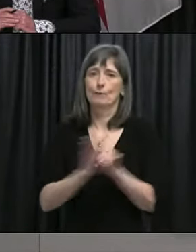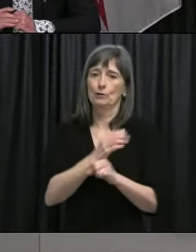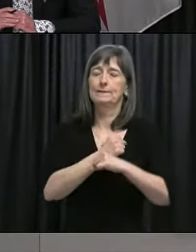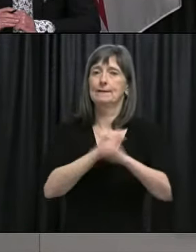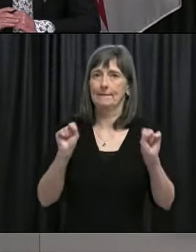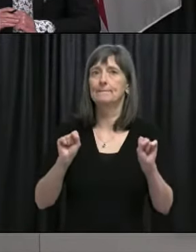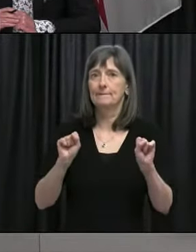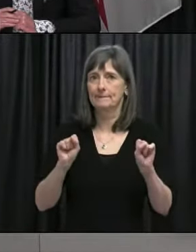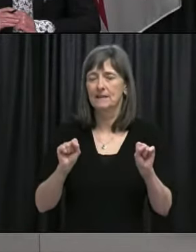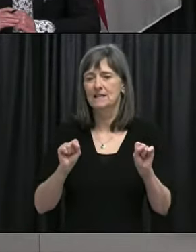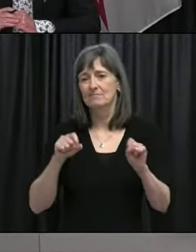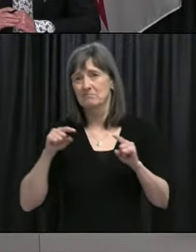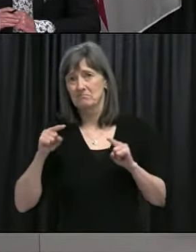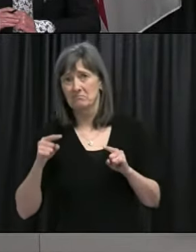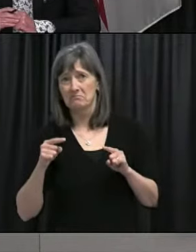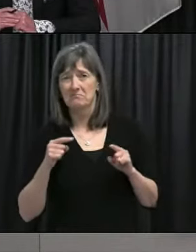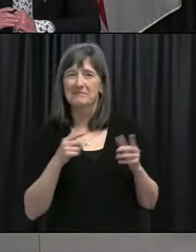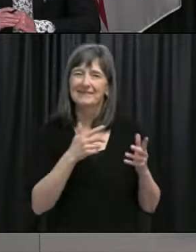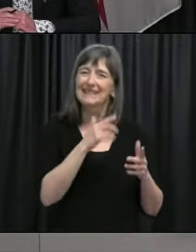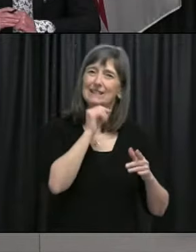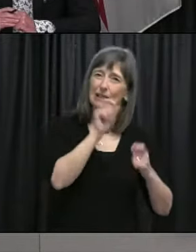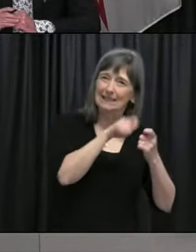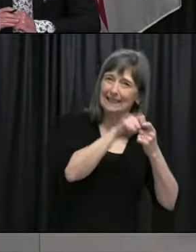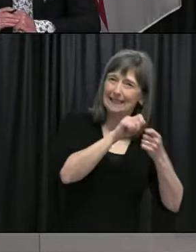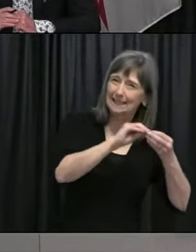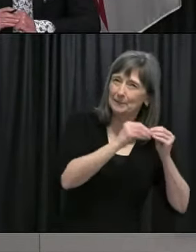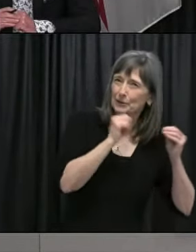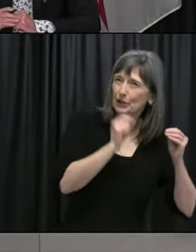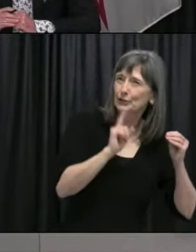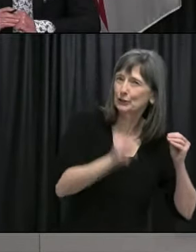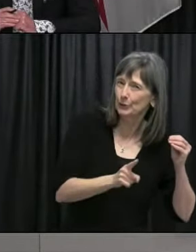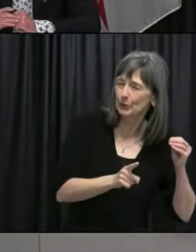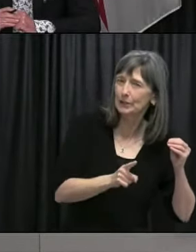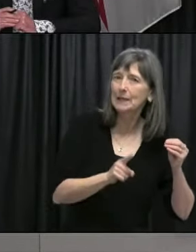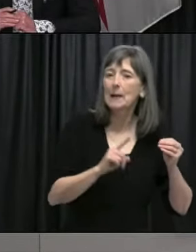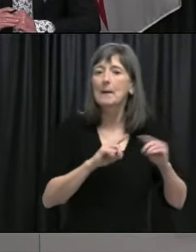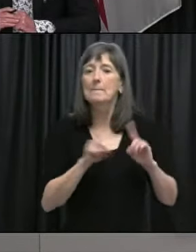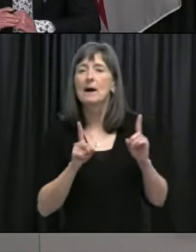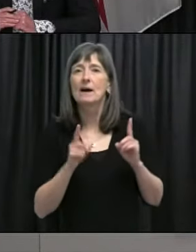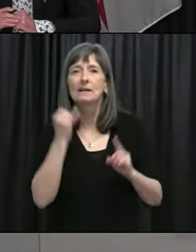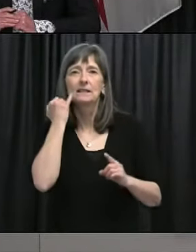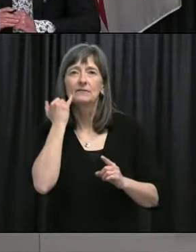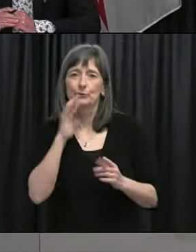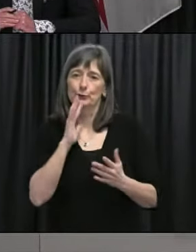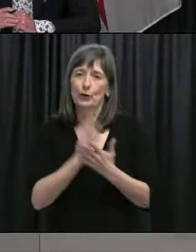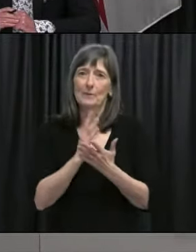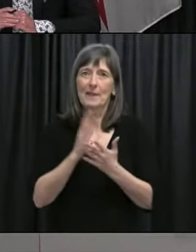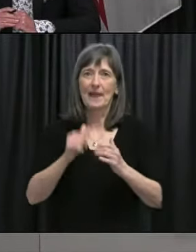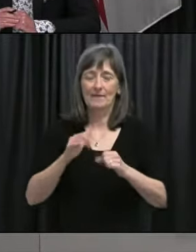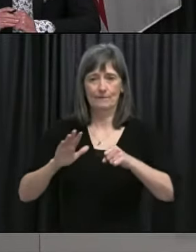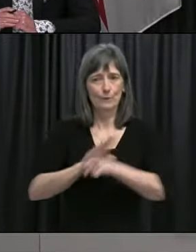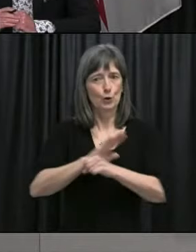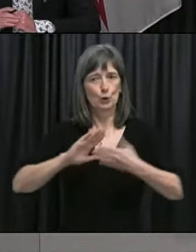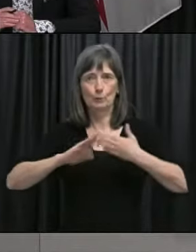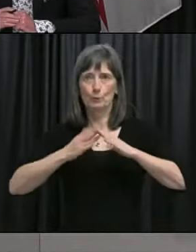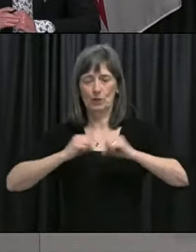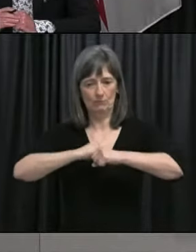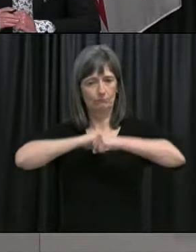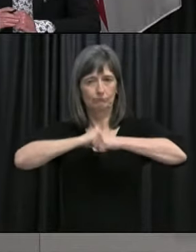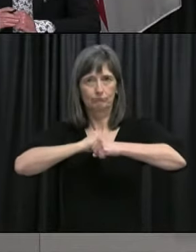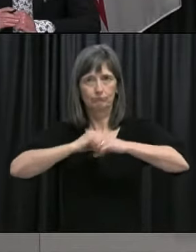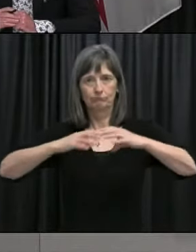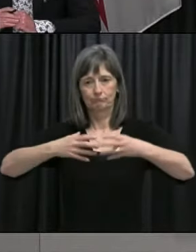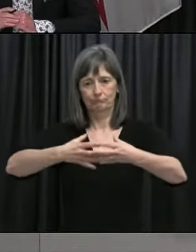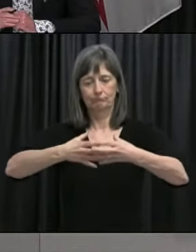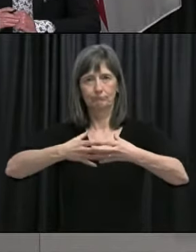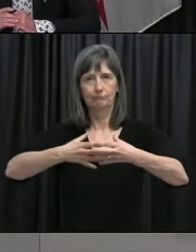while it's not important to necessarily stick on that number, what can you say to the public when we talk about herd immunity and that's kind of been the light at the end of the